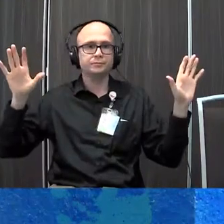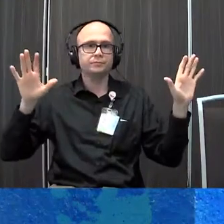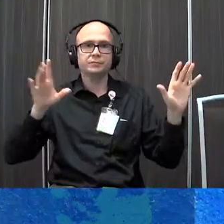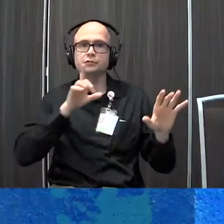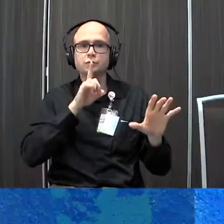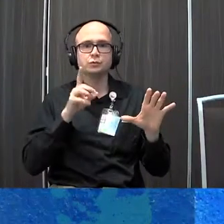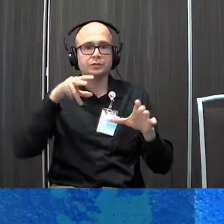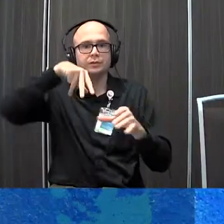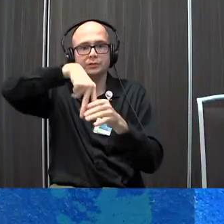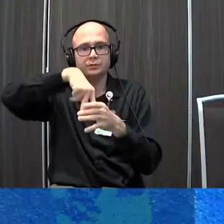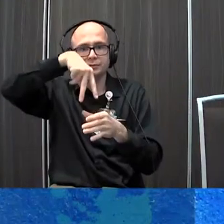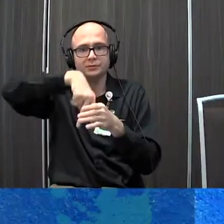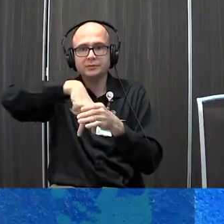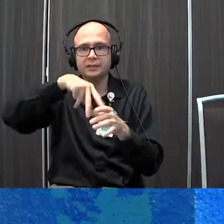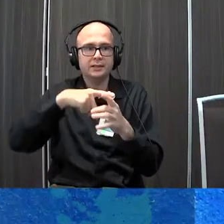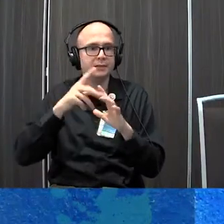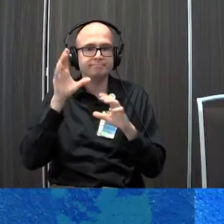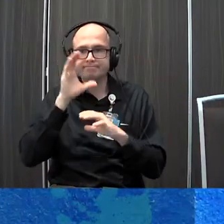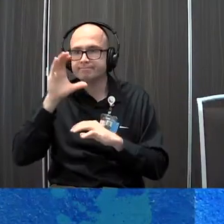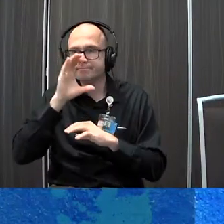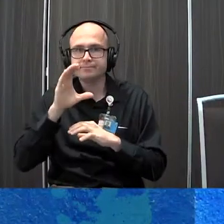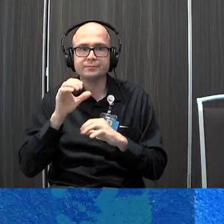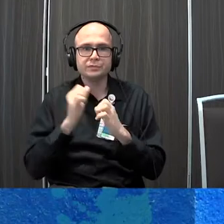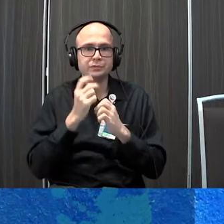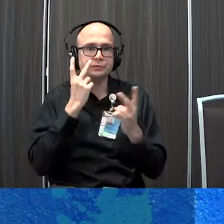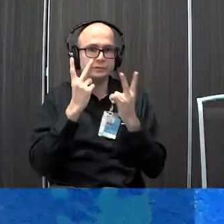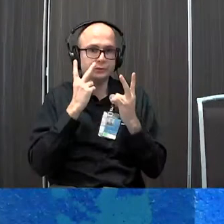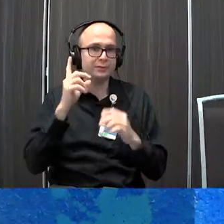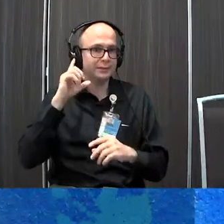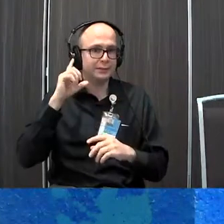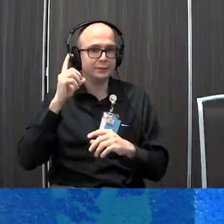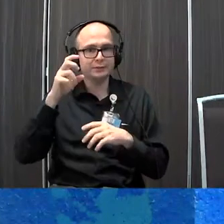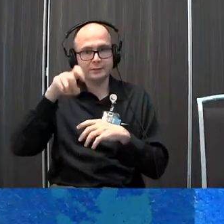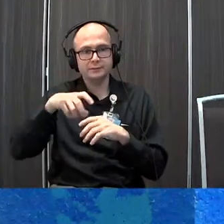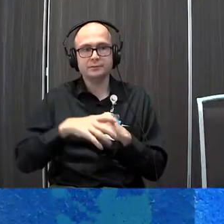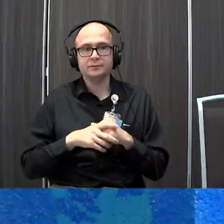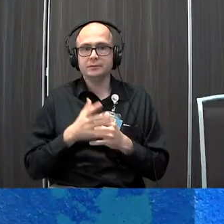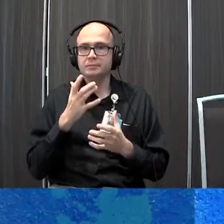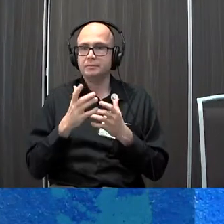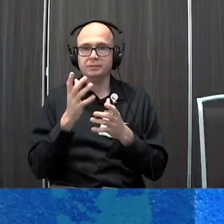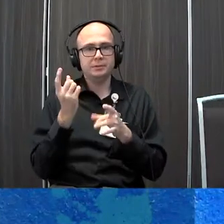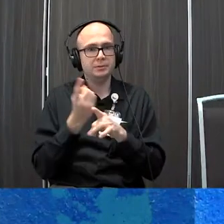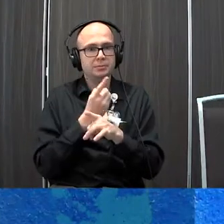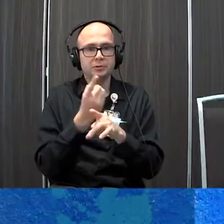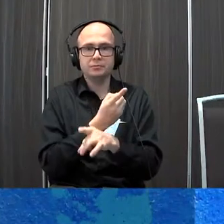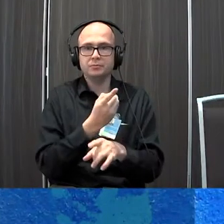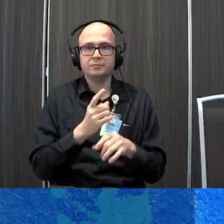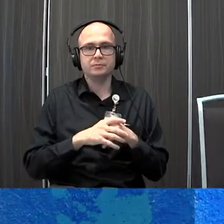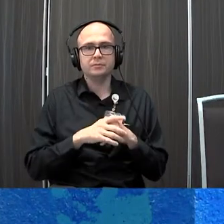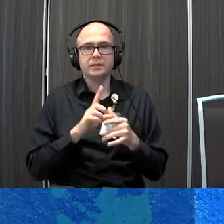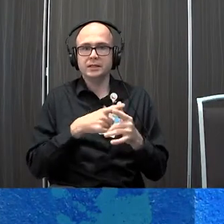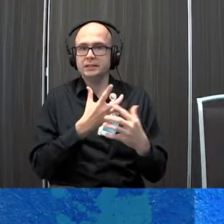really get in and engage and explore their environment especially with their visual and vestibular needs might be something that really could be appropriate and augment